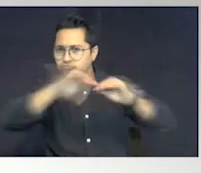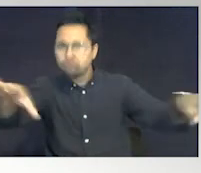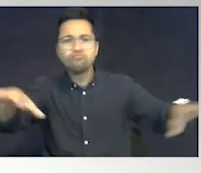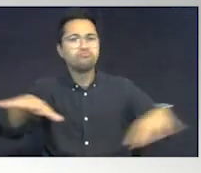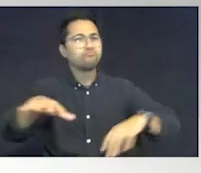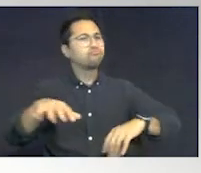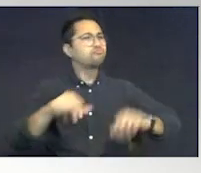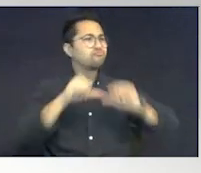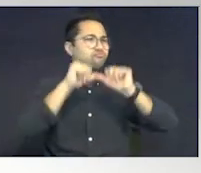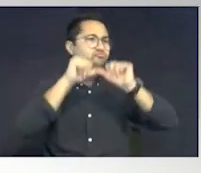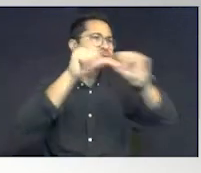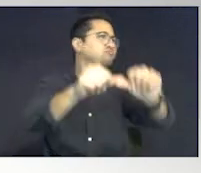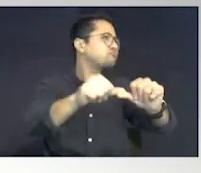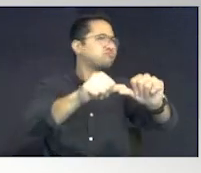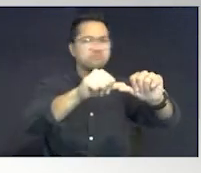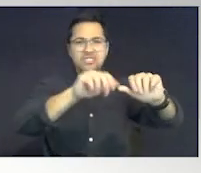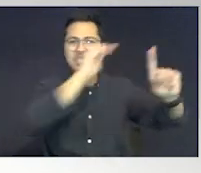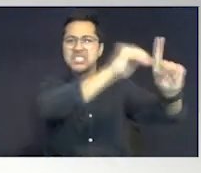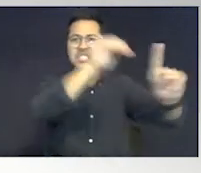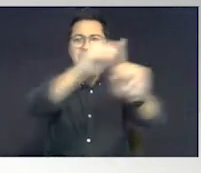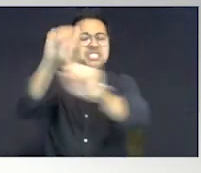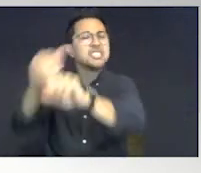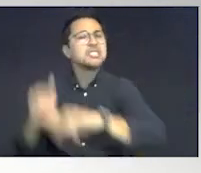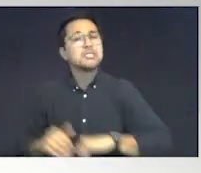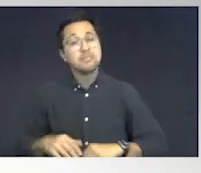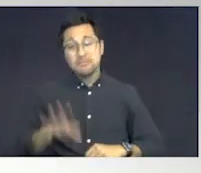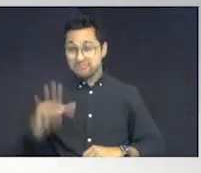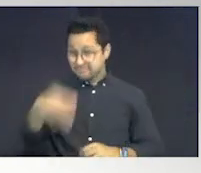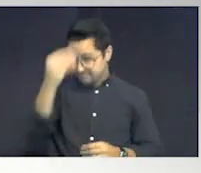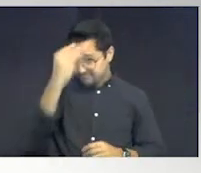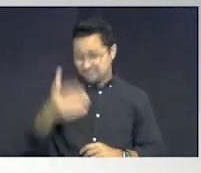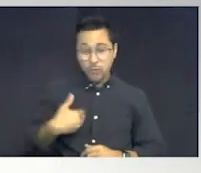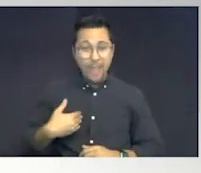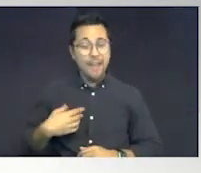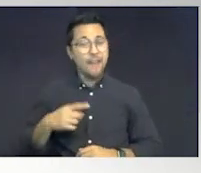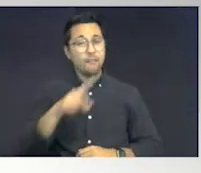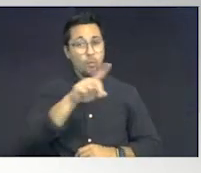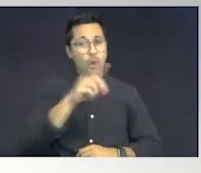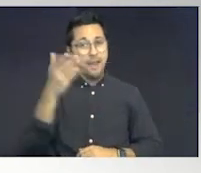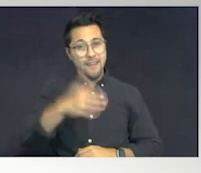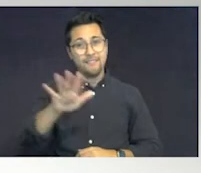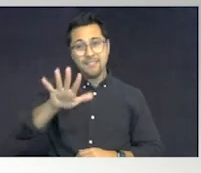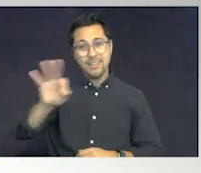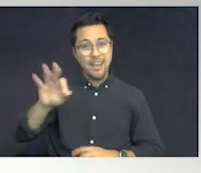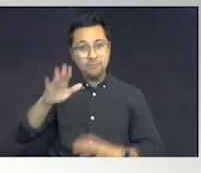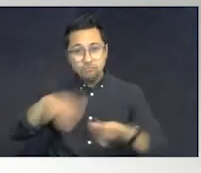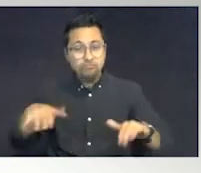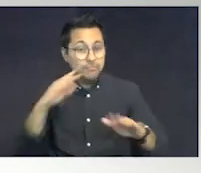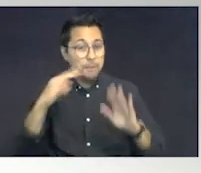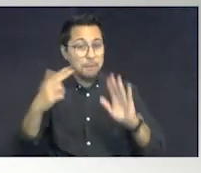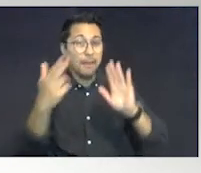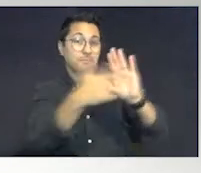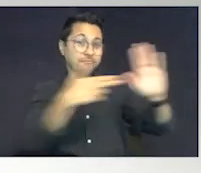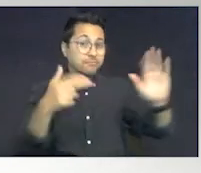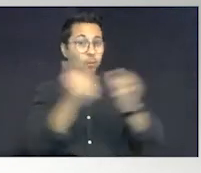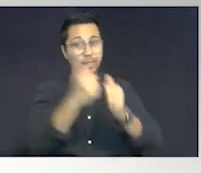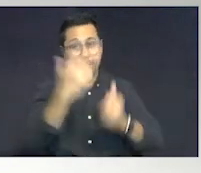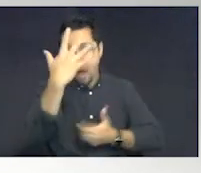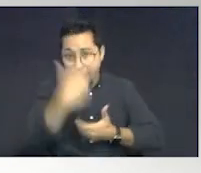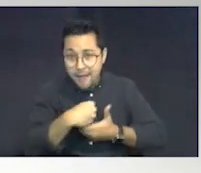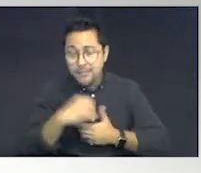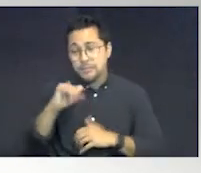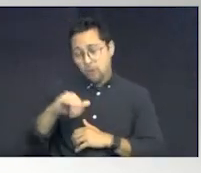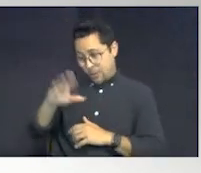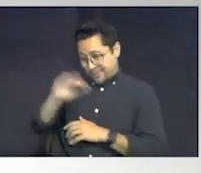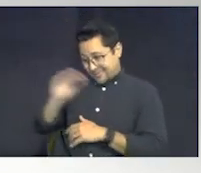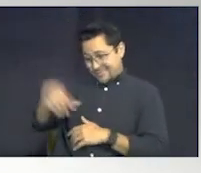long, et cetera. The fact is we have one out of 59 children now being diagnosed with autism. The statistic that I always tell, and it